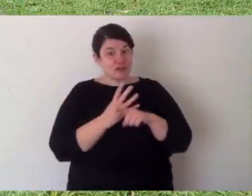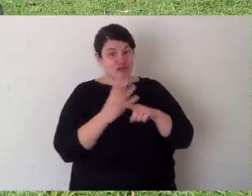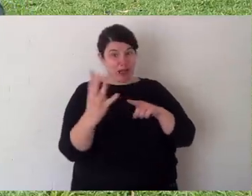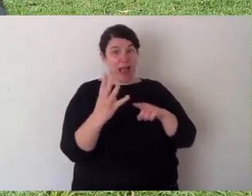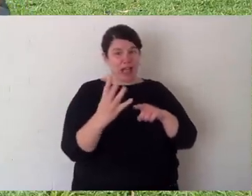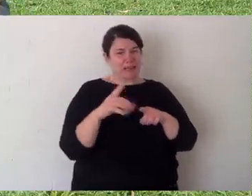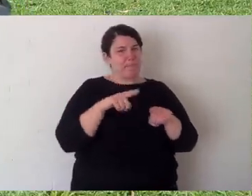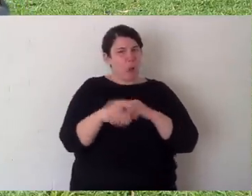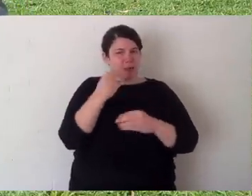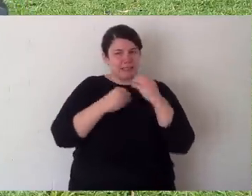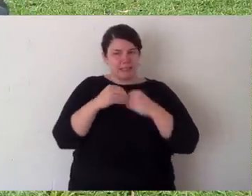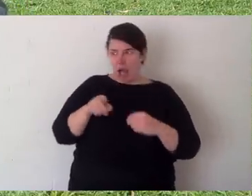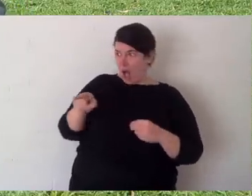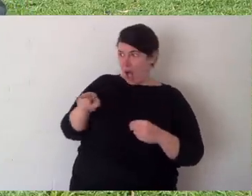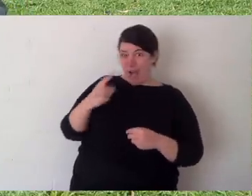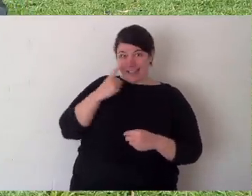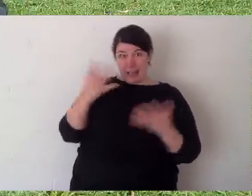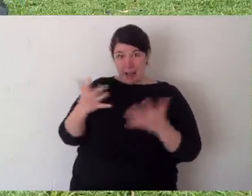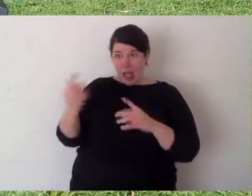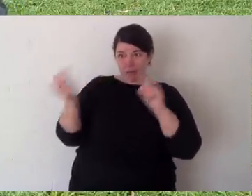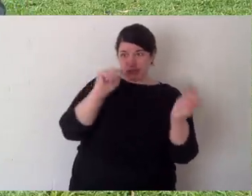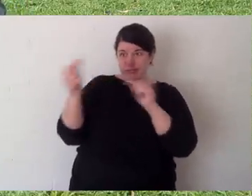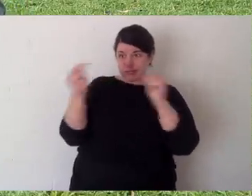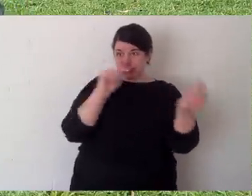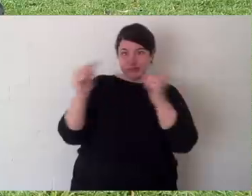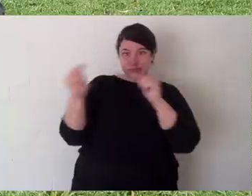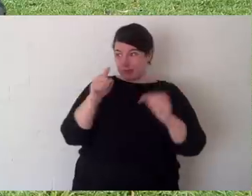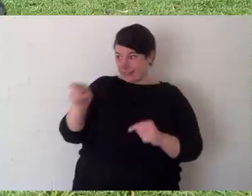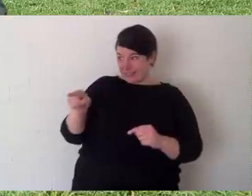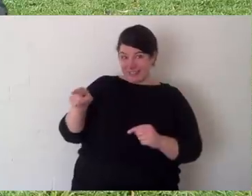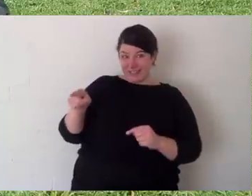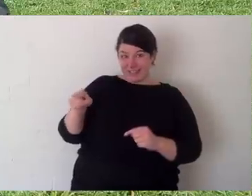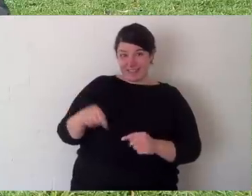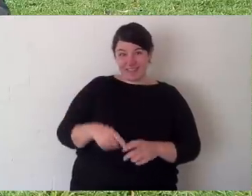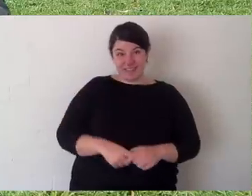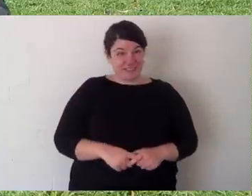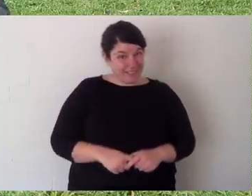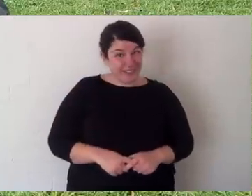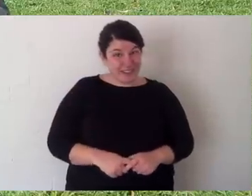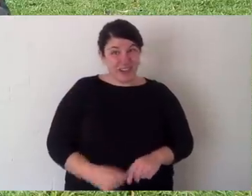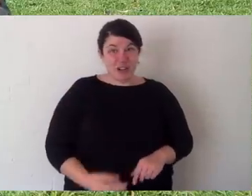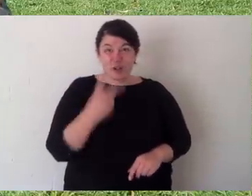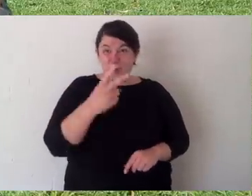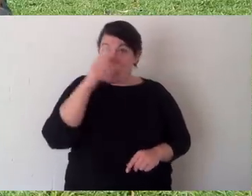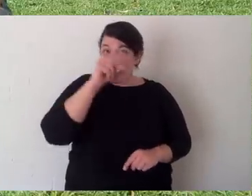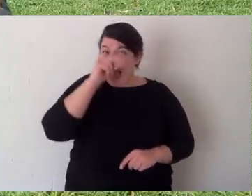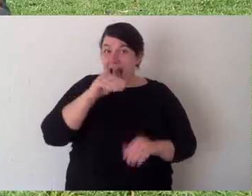things, obviously grass. That's their main diet. Look, these two are play fighting. Look,